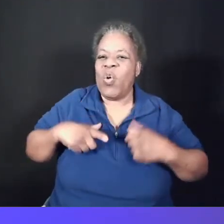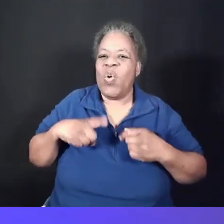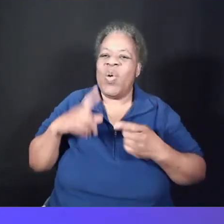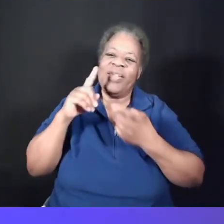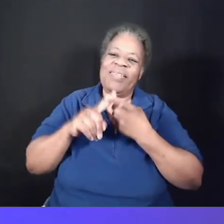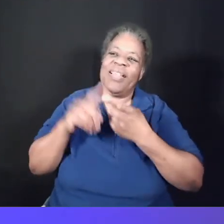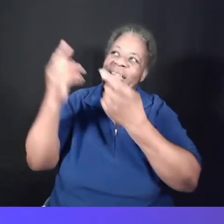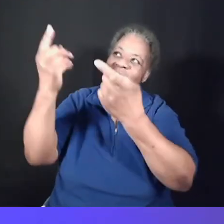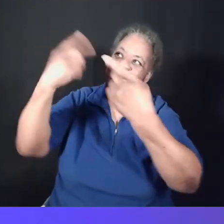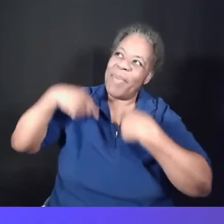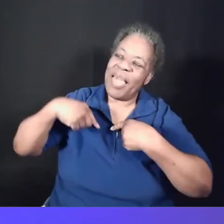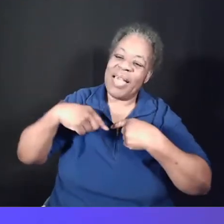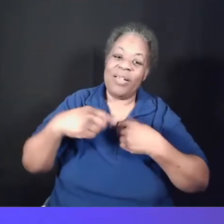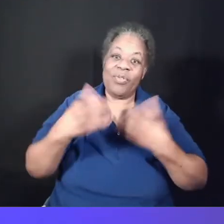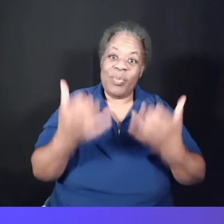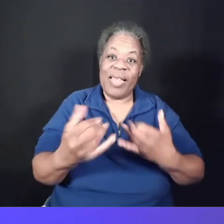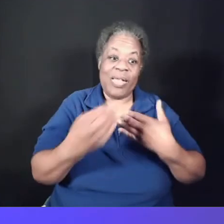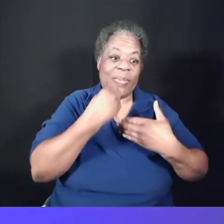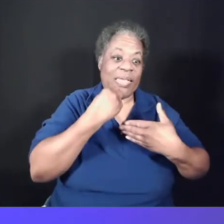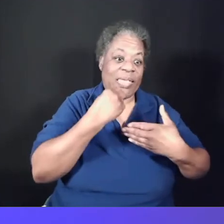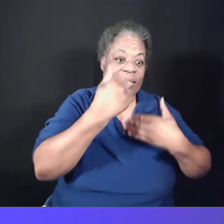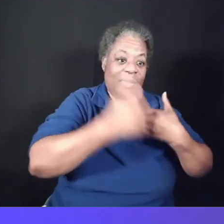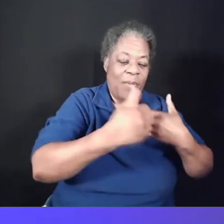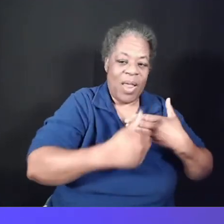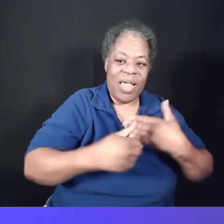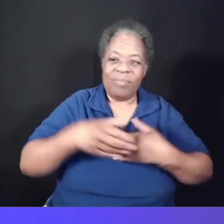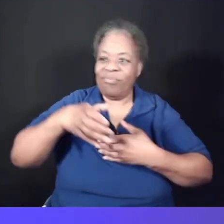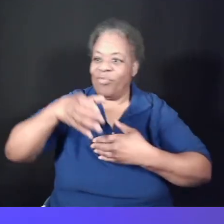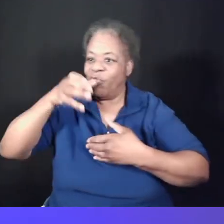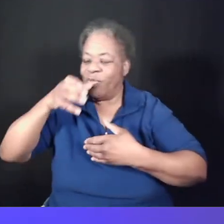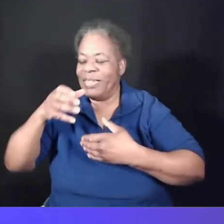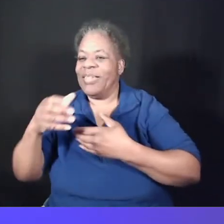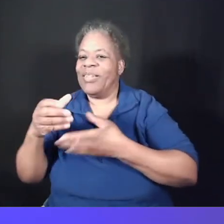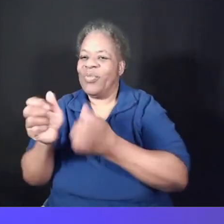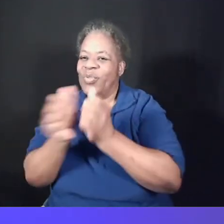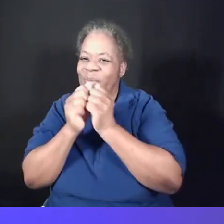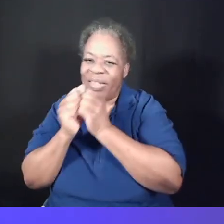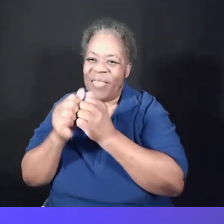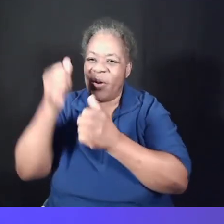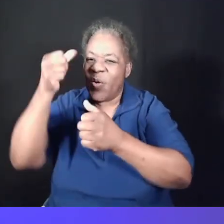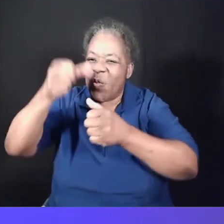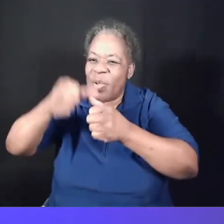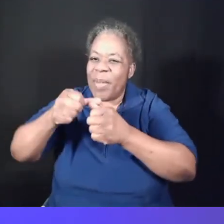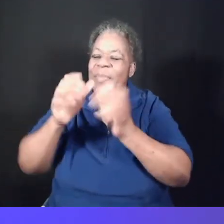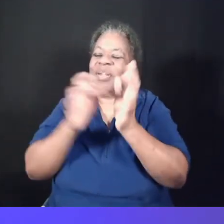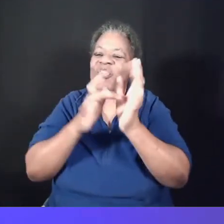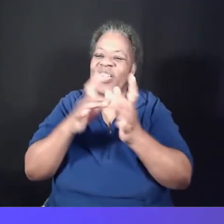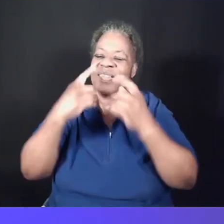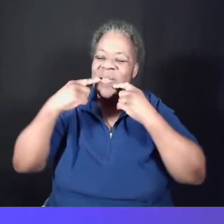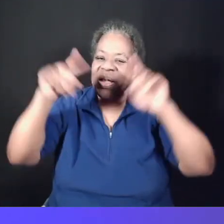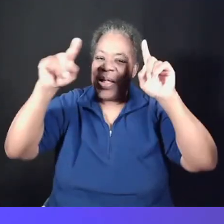eat this bread and drink the wine together remembering what Jesus has accomplished for us.